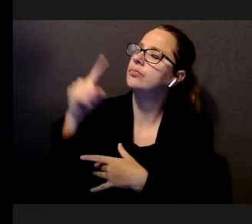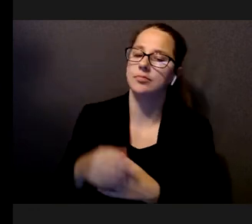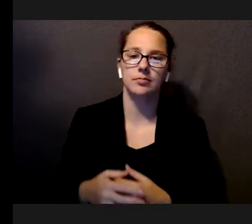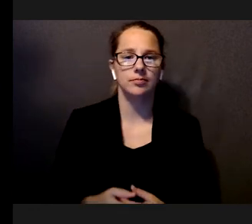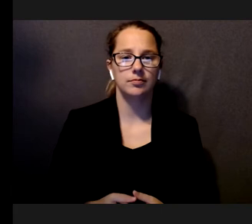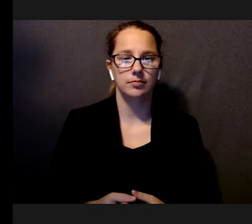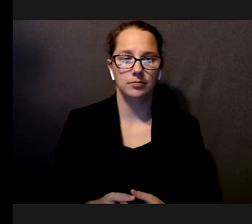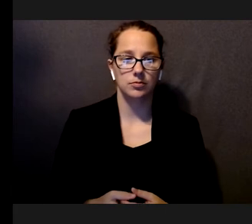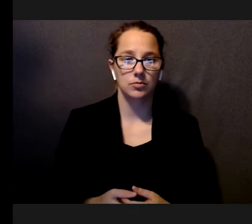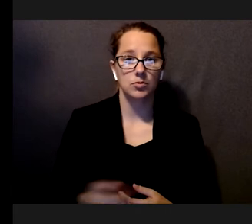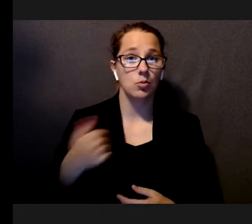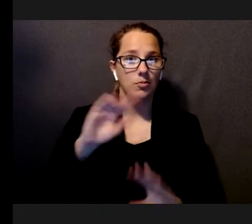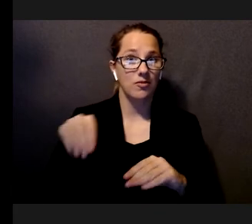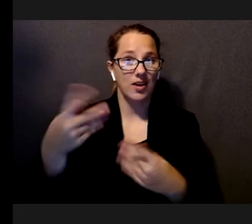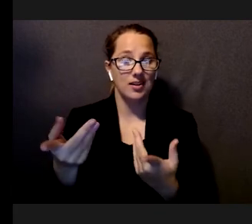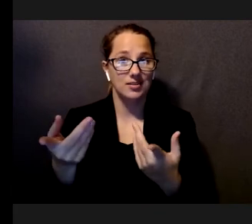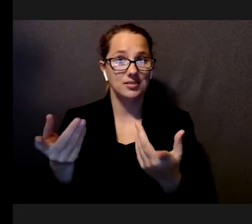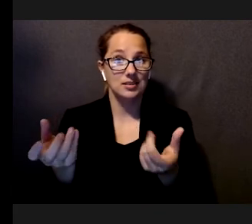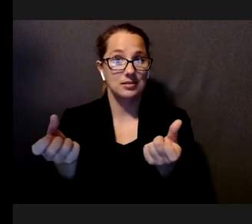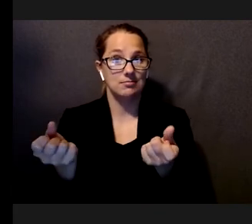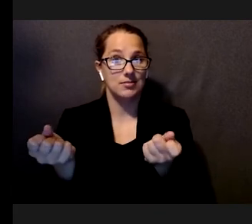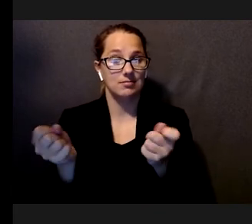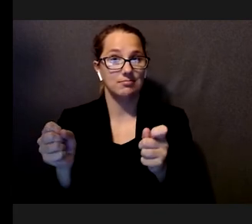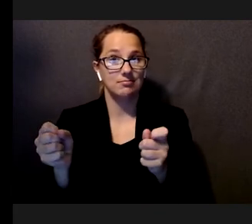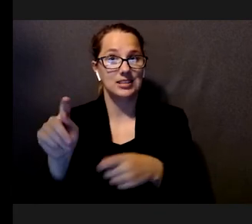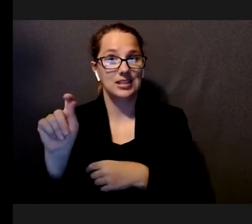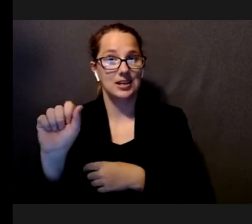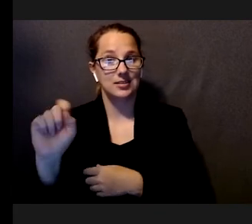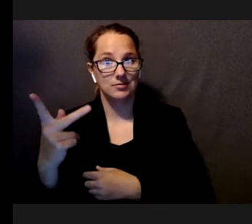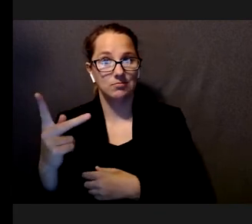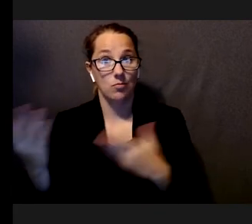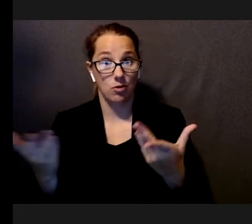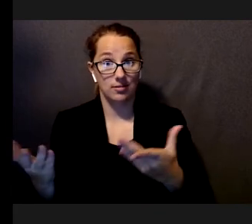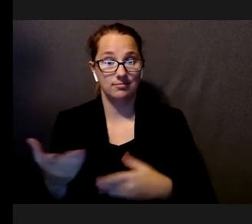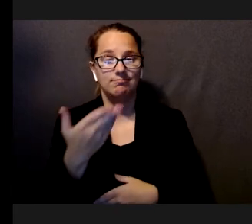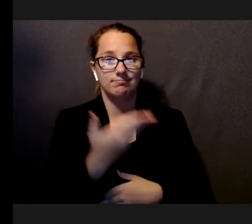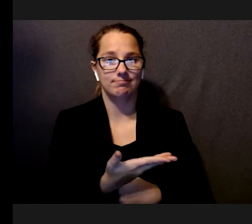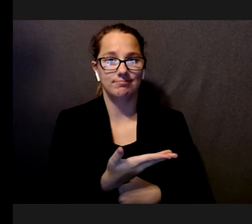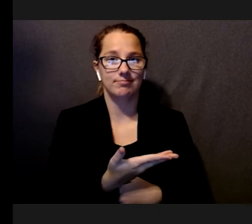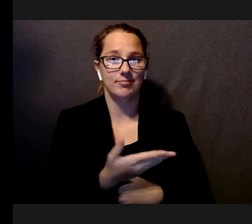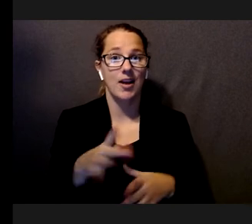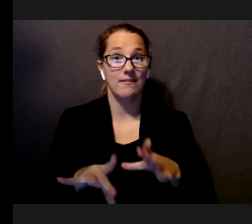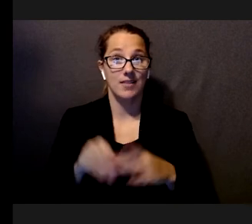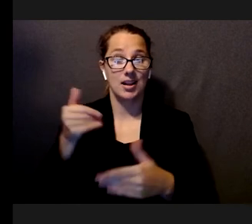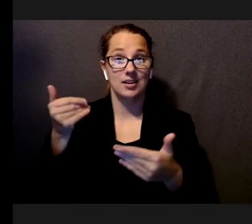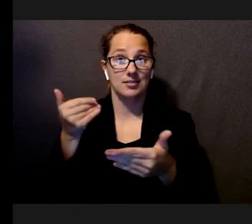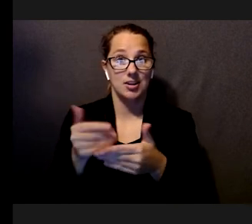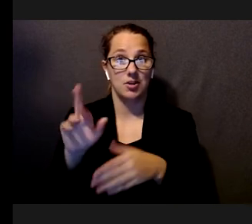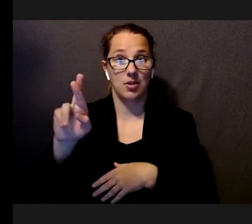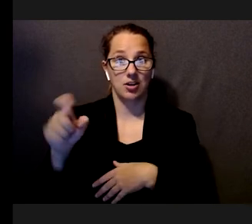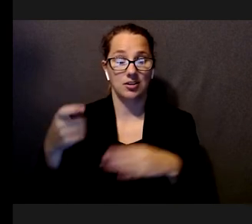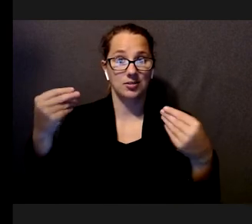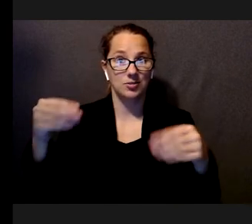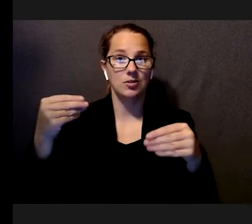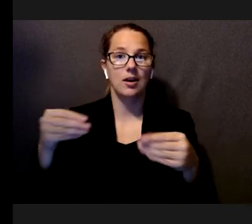So, we gave them a task, and the task was this, find a nearby pharmacy and